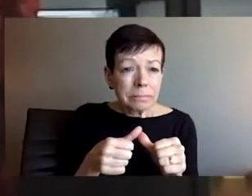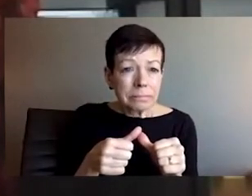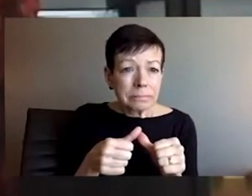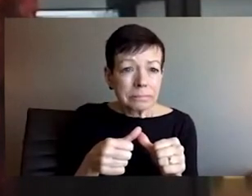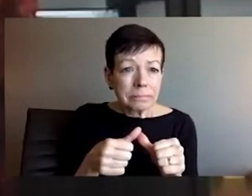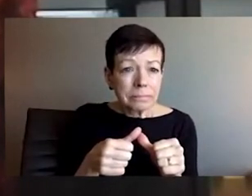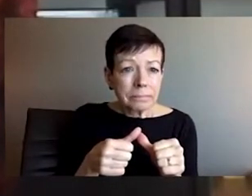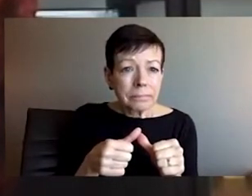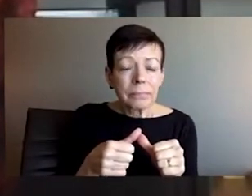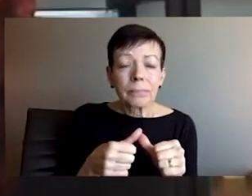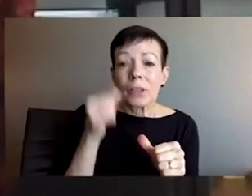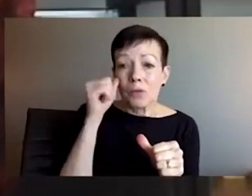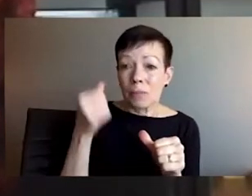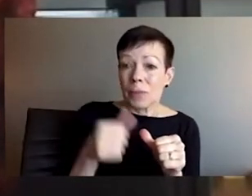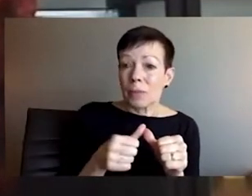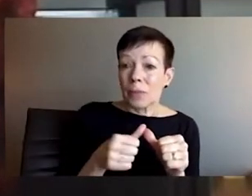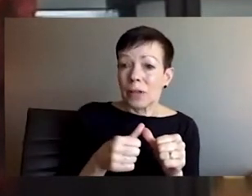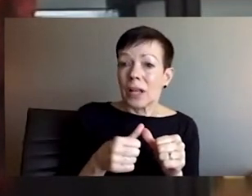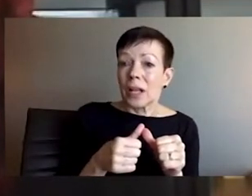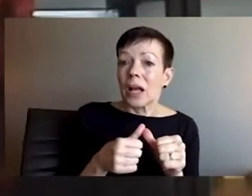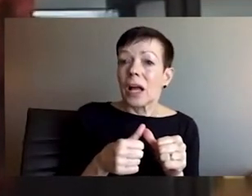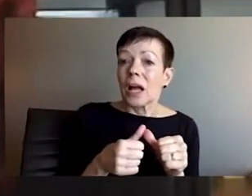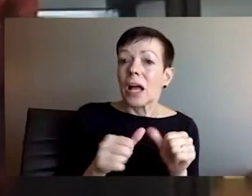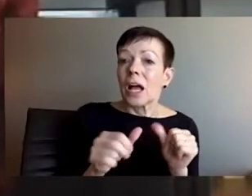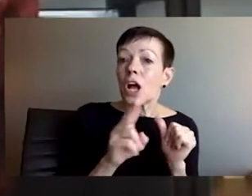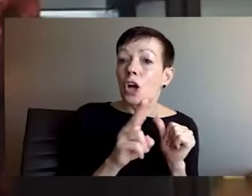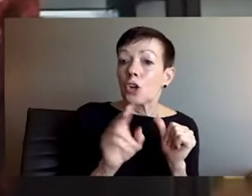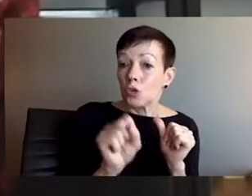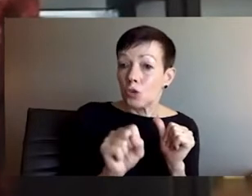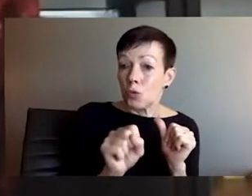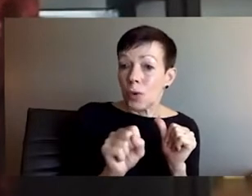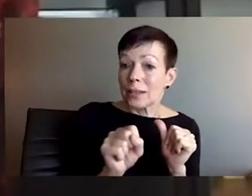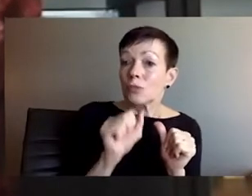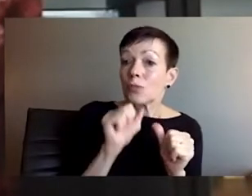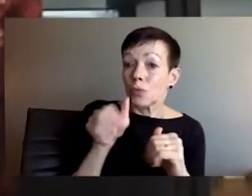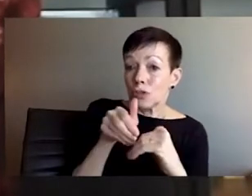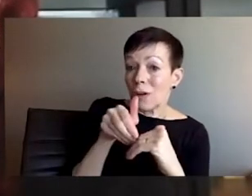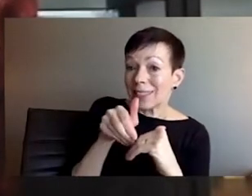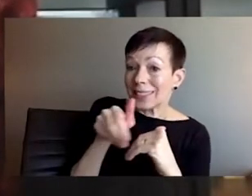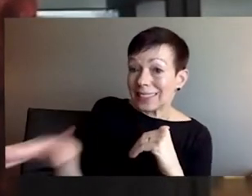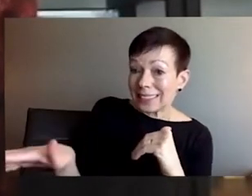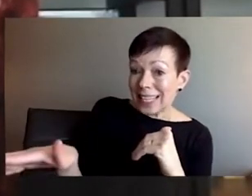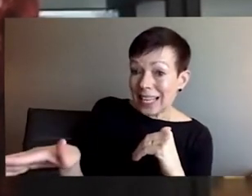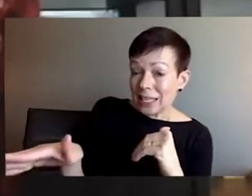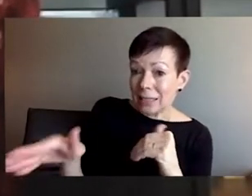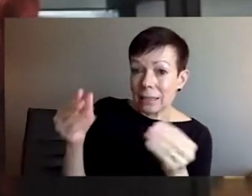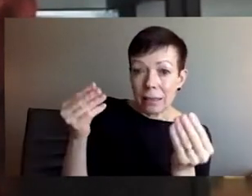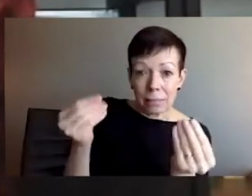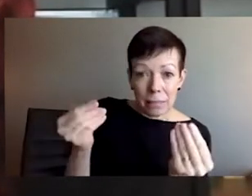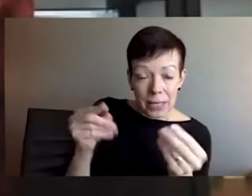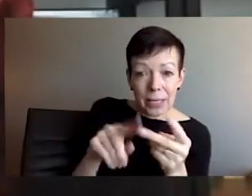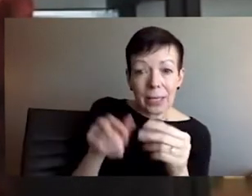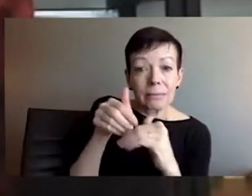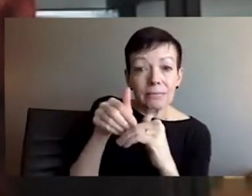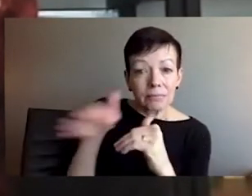Trump's request to, uh, Ukrainian president Zelensky to do us a favor though. If you recall, just to